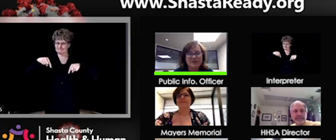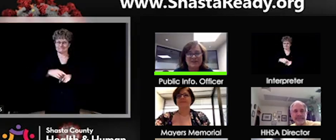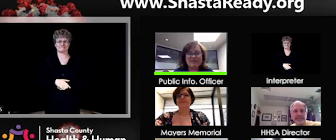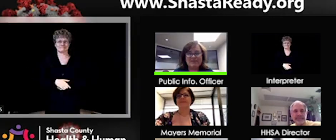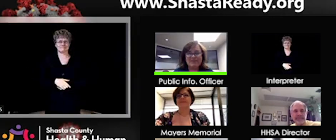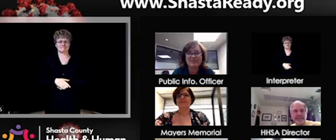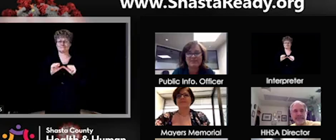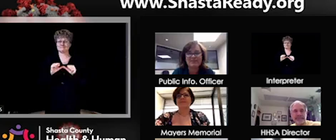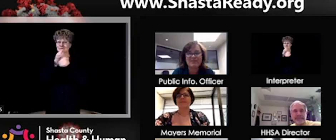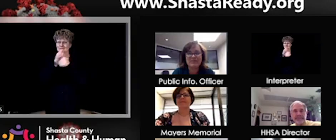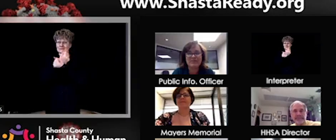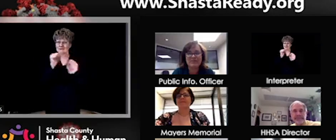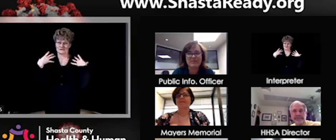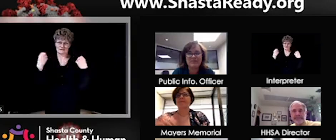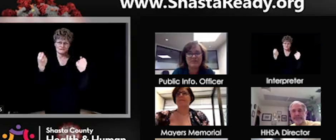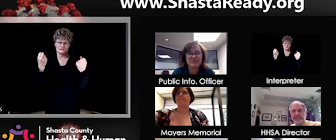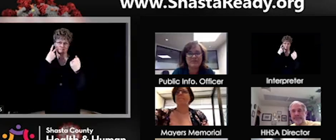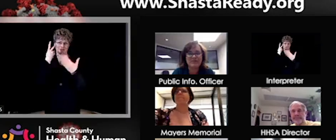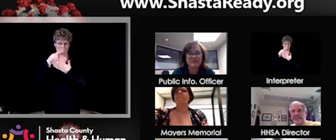healthy. We'll see you next week.